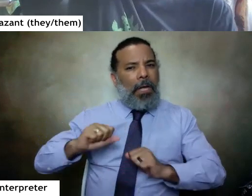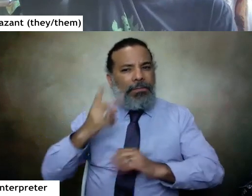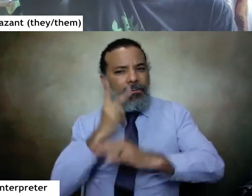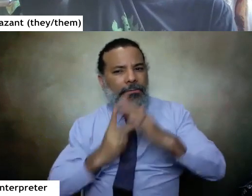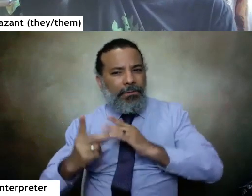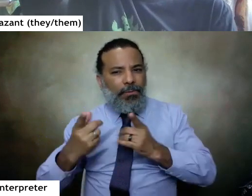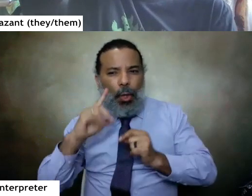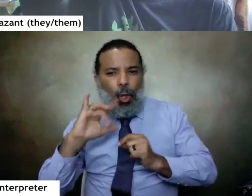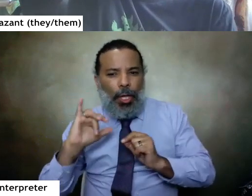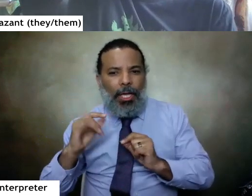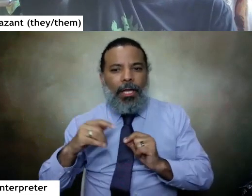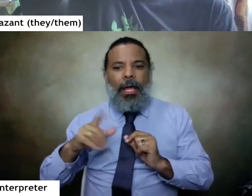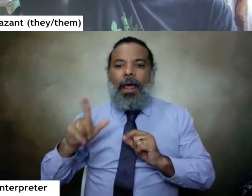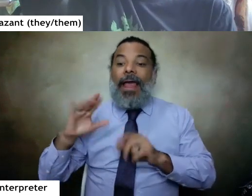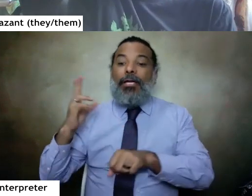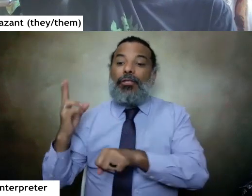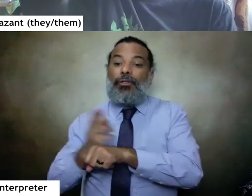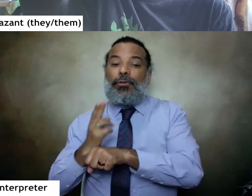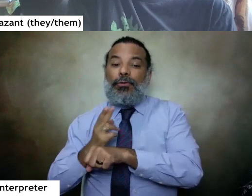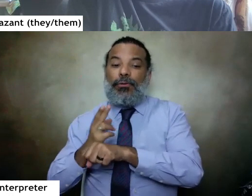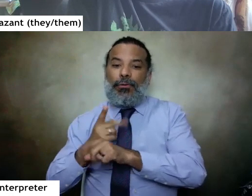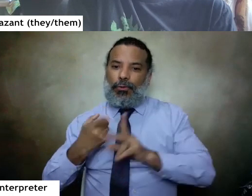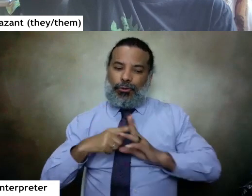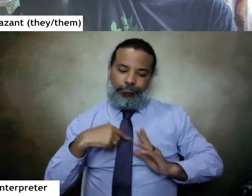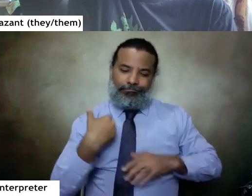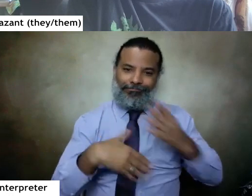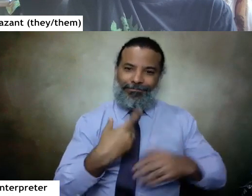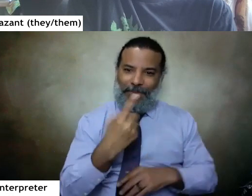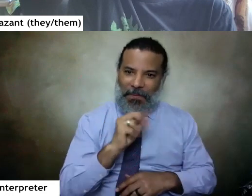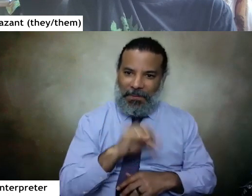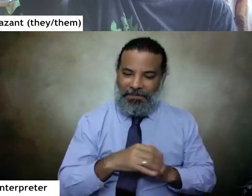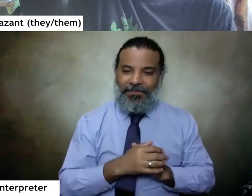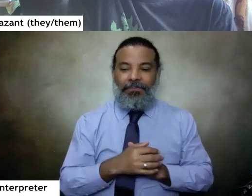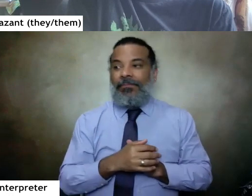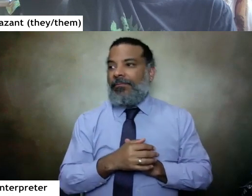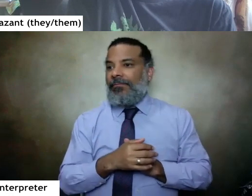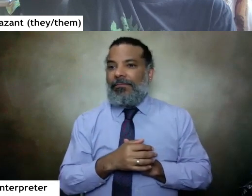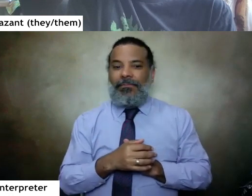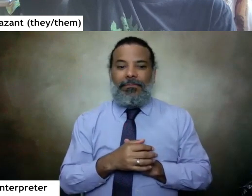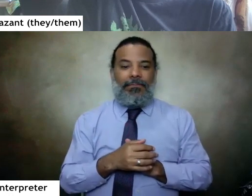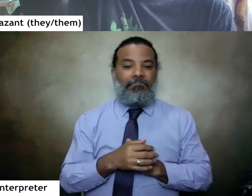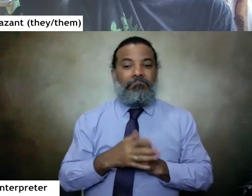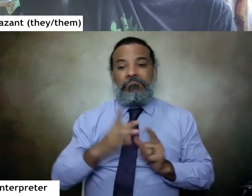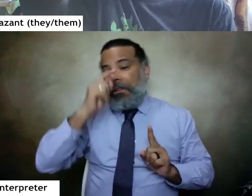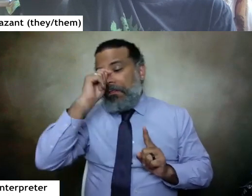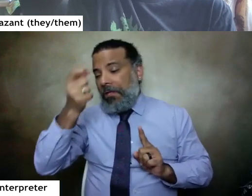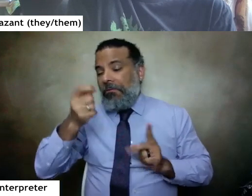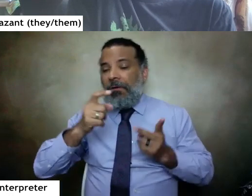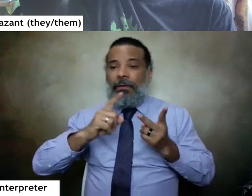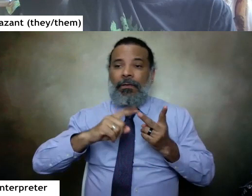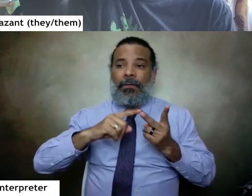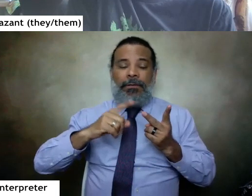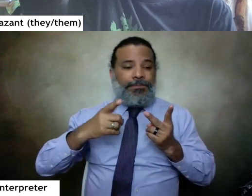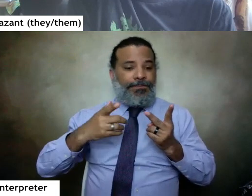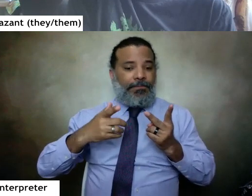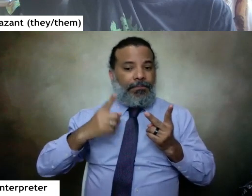be used to start going somewhere um in terms of um in terms of thinking